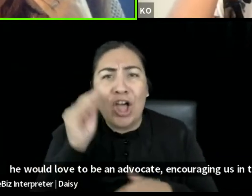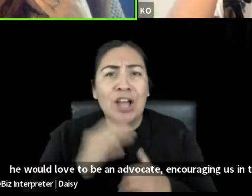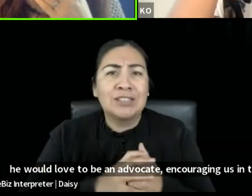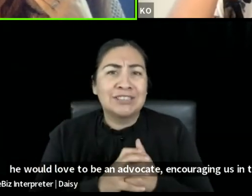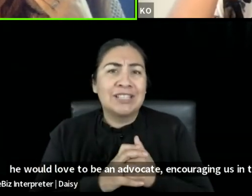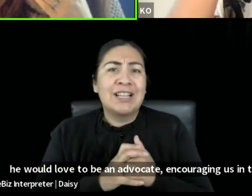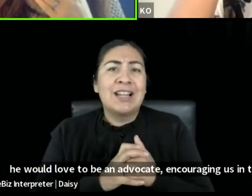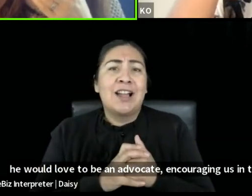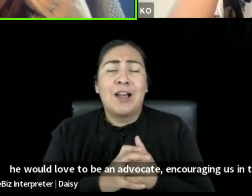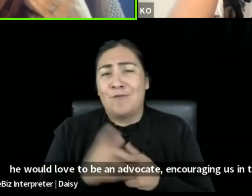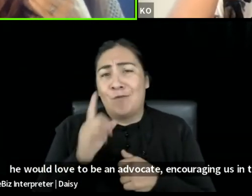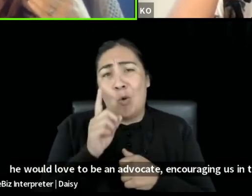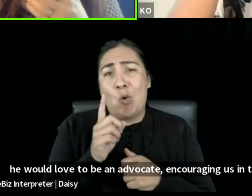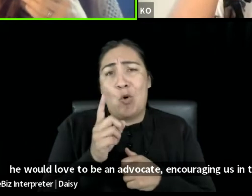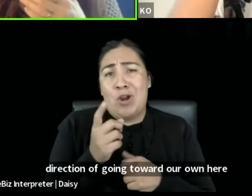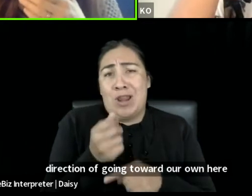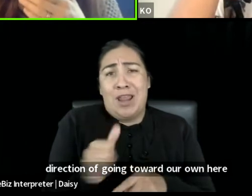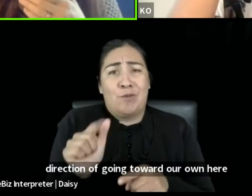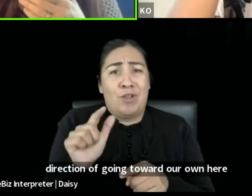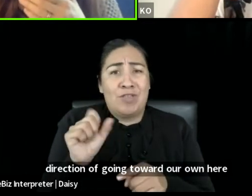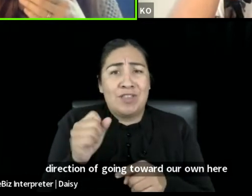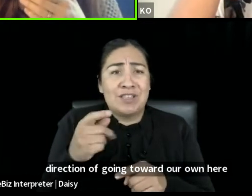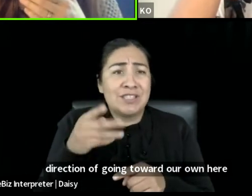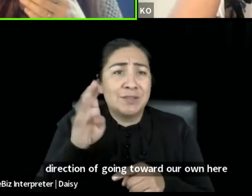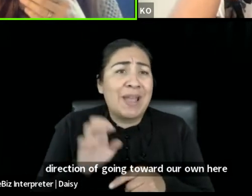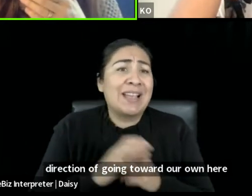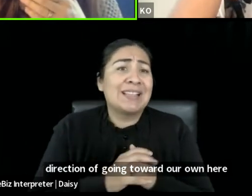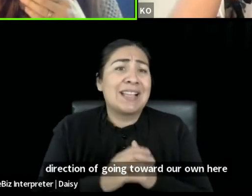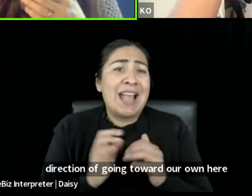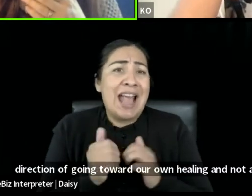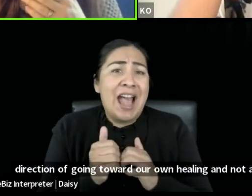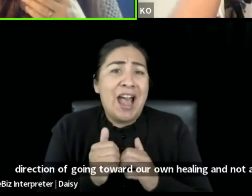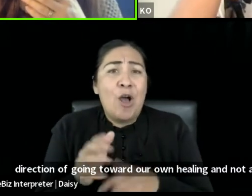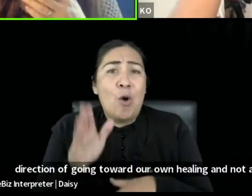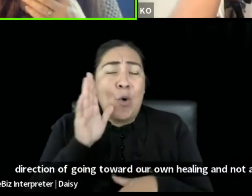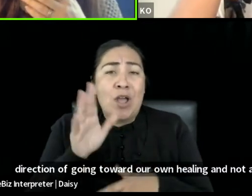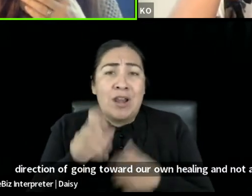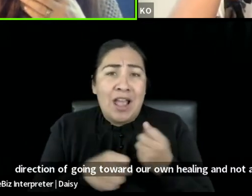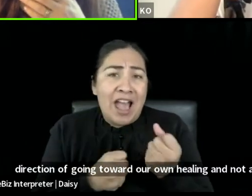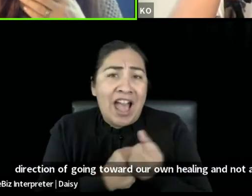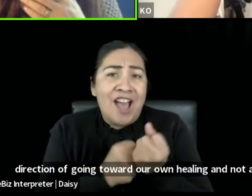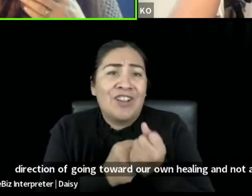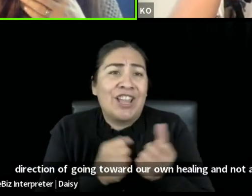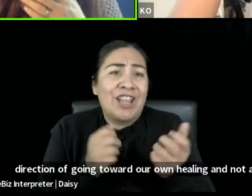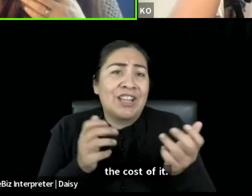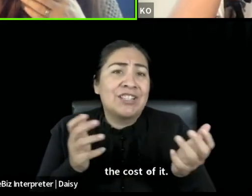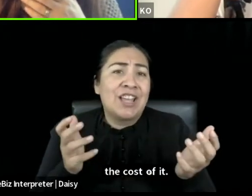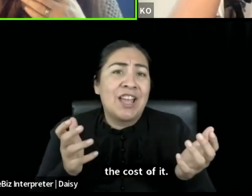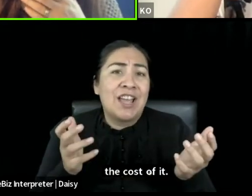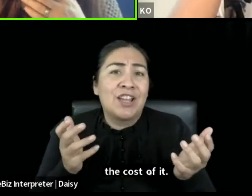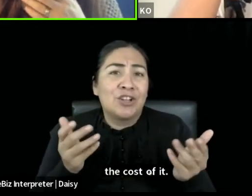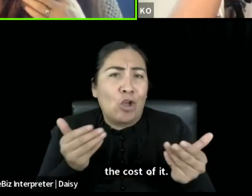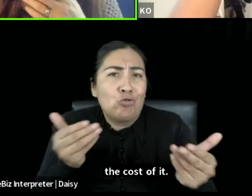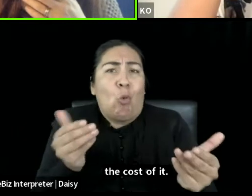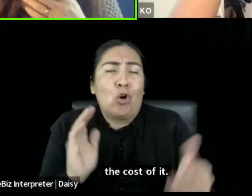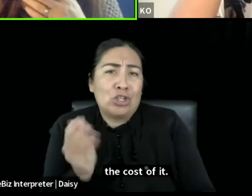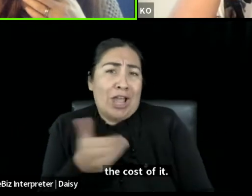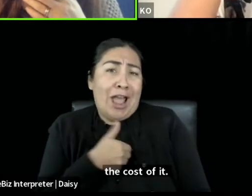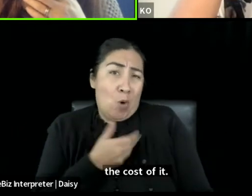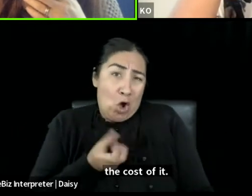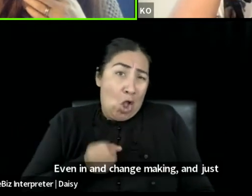toward our own healing and not at the cost of it, even in, in change-making